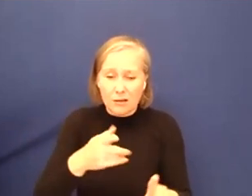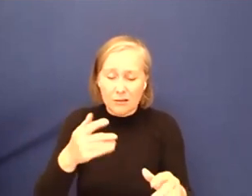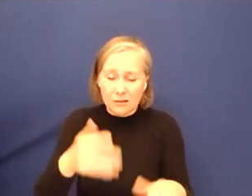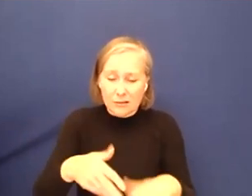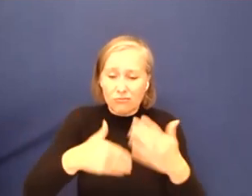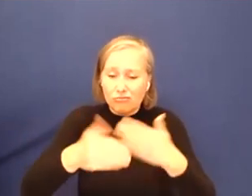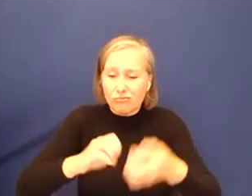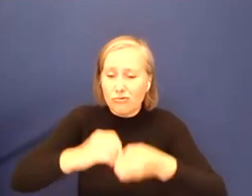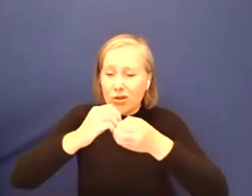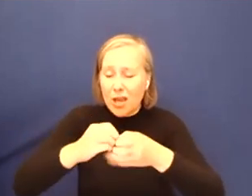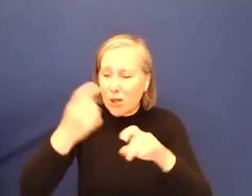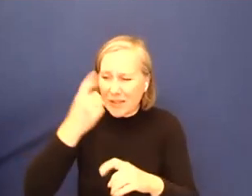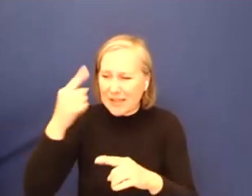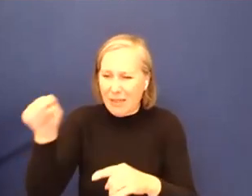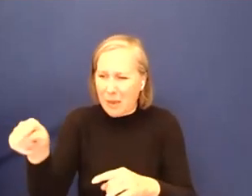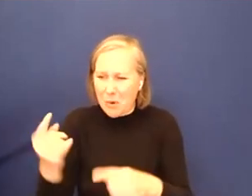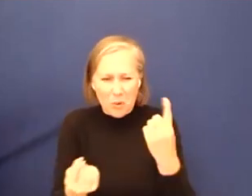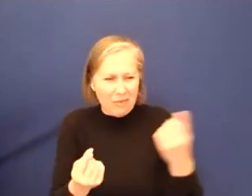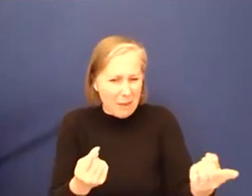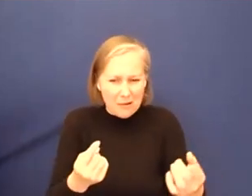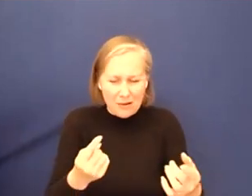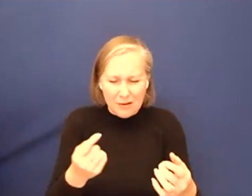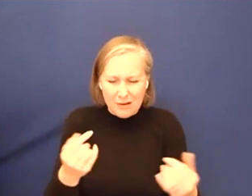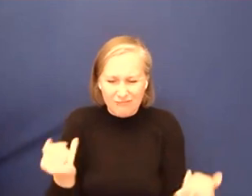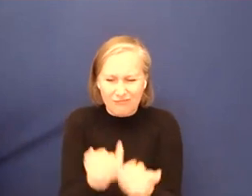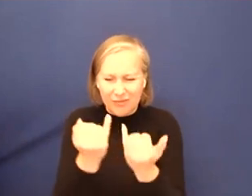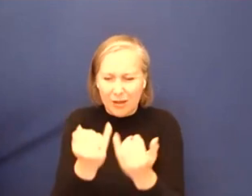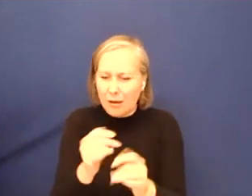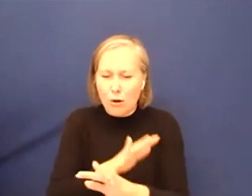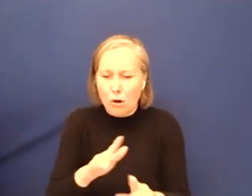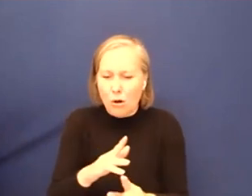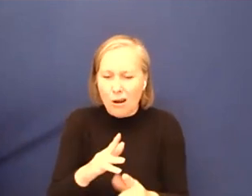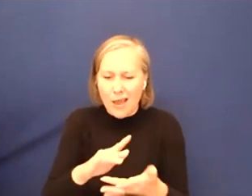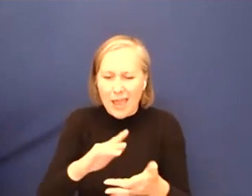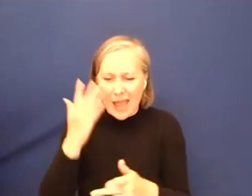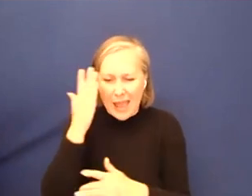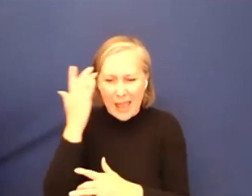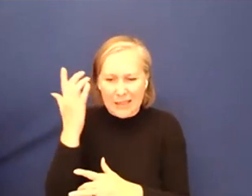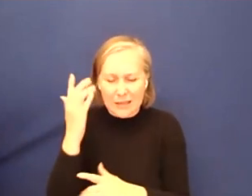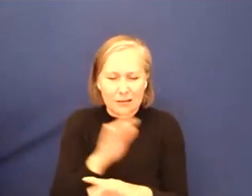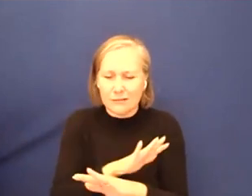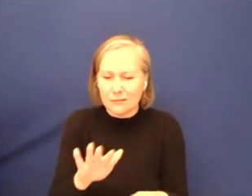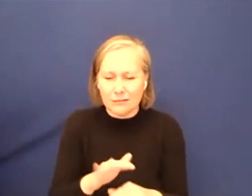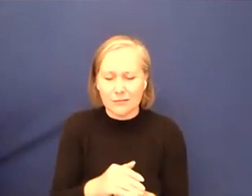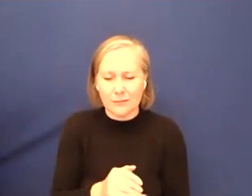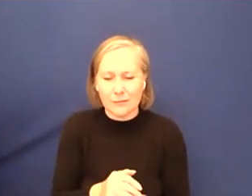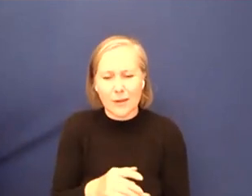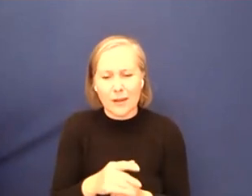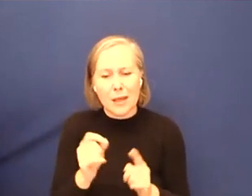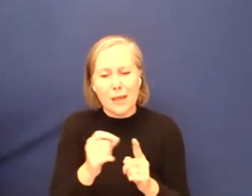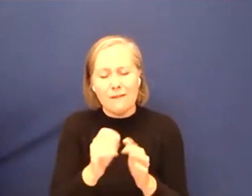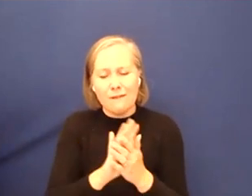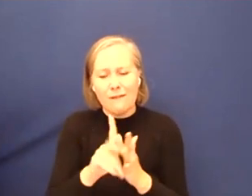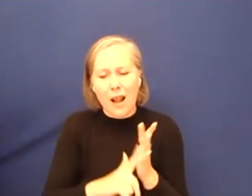understand each other, not want to talk to each other, and it's not an accident. Yeah, thank you, Peter. Philip, did you have your hand raised earlier? Yeah,